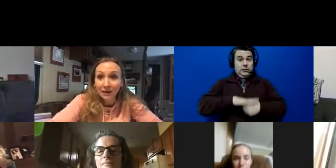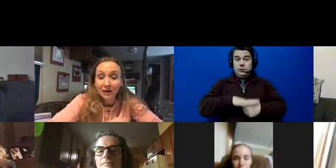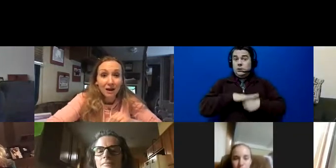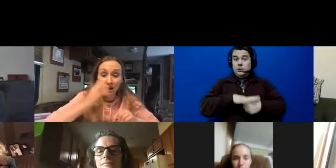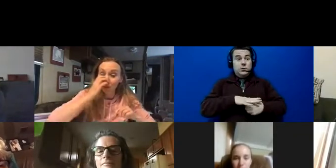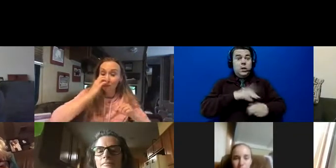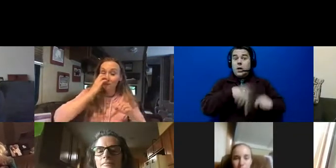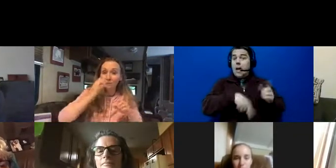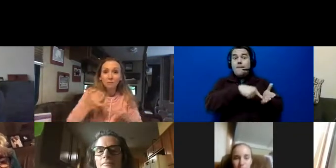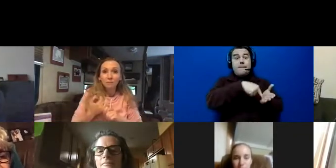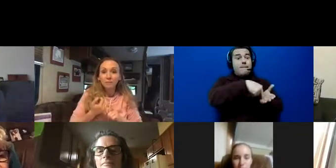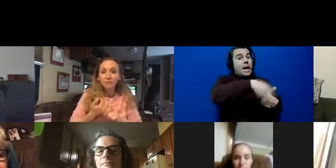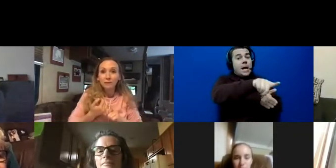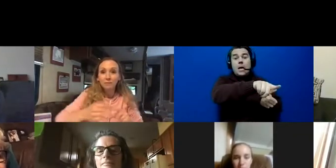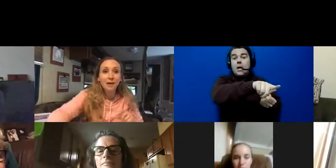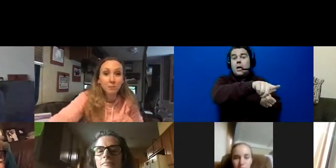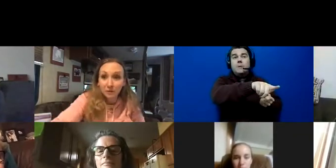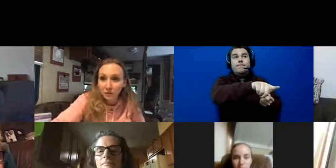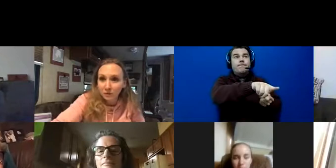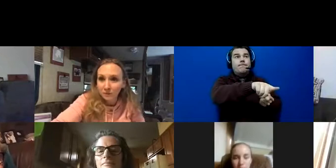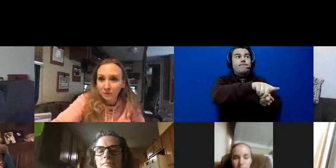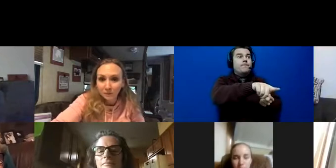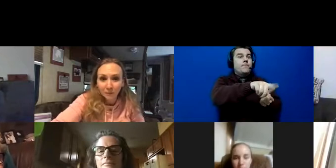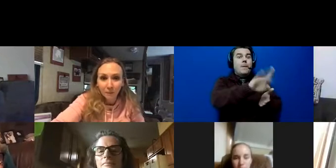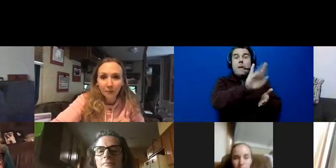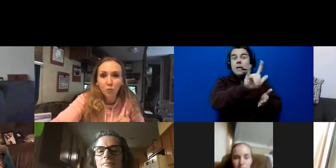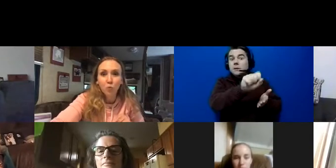the bills?